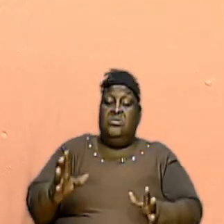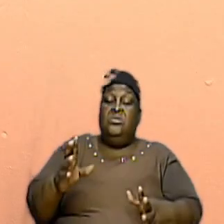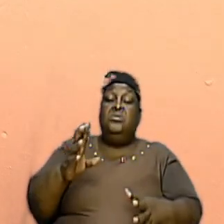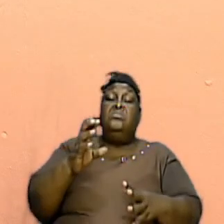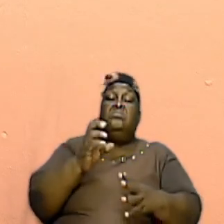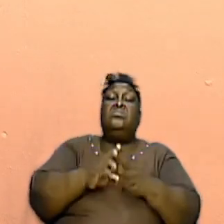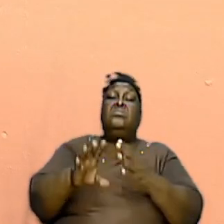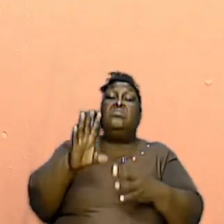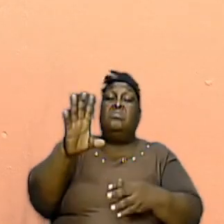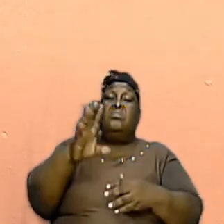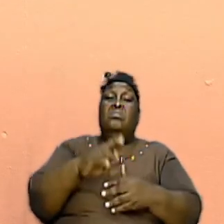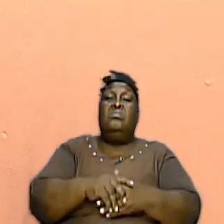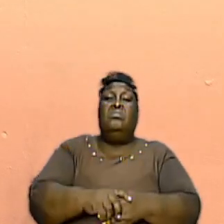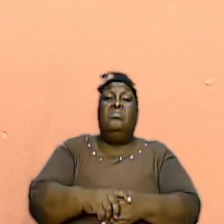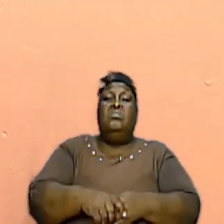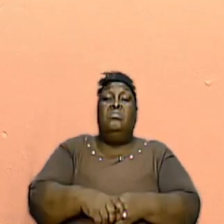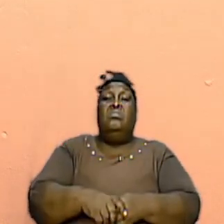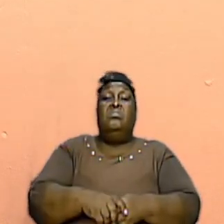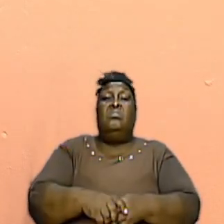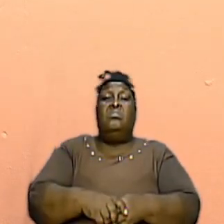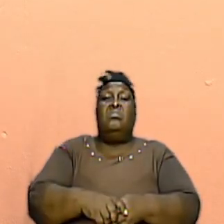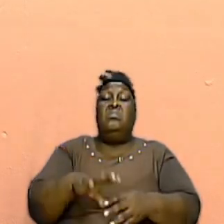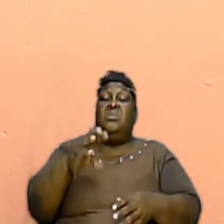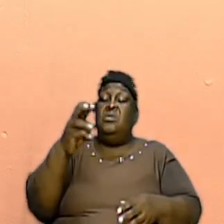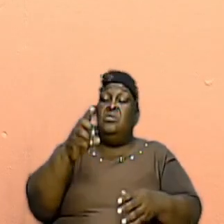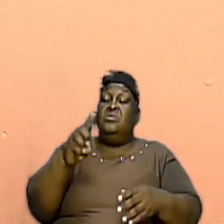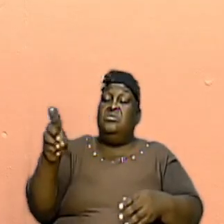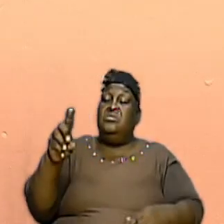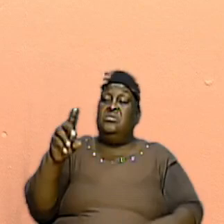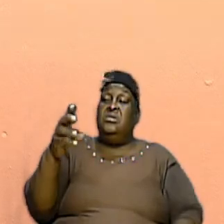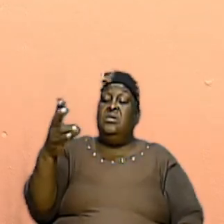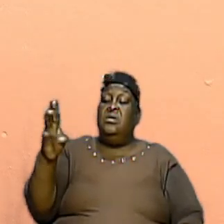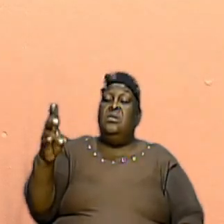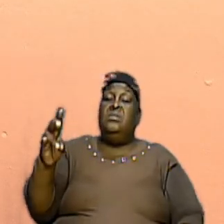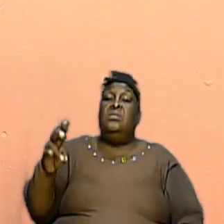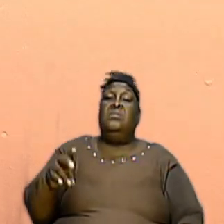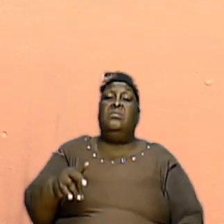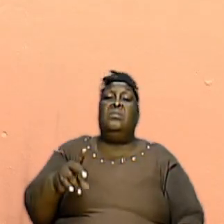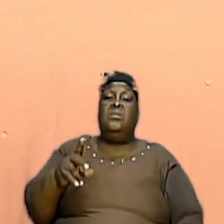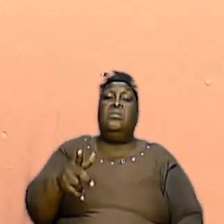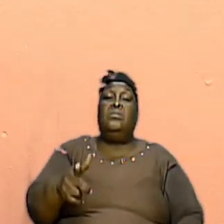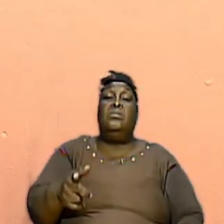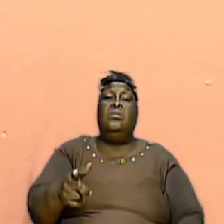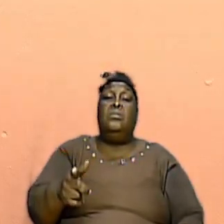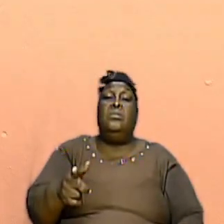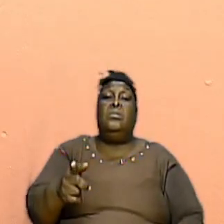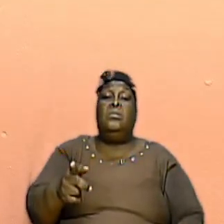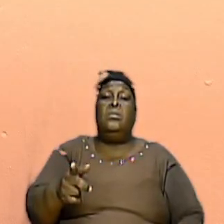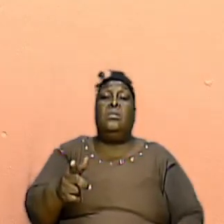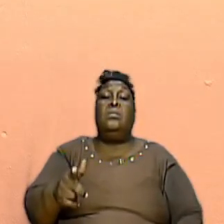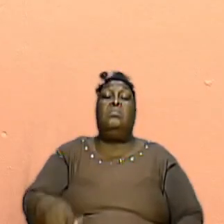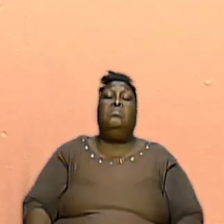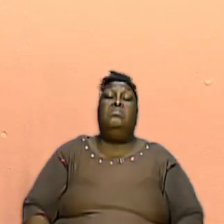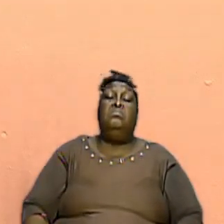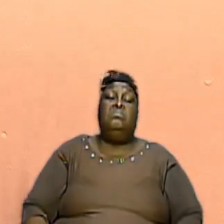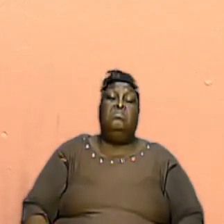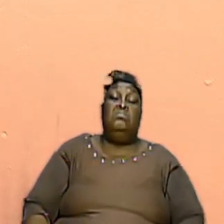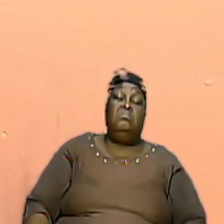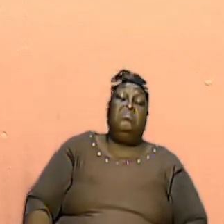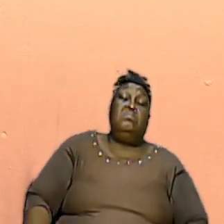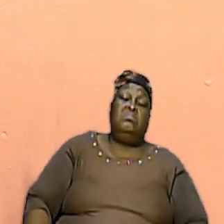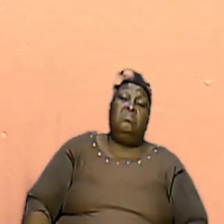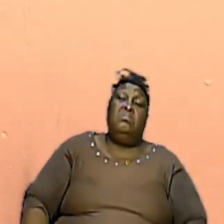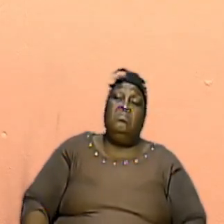And Verses 16 To 17 And Verse 21 Write It Down Galatians Chapter 5